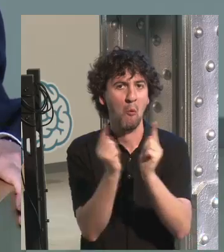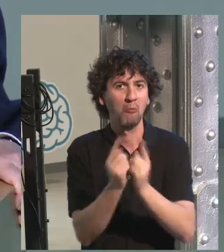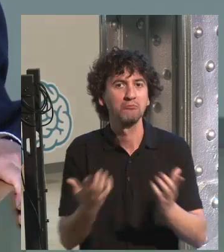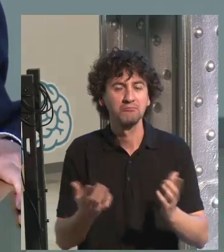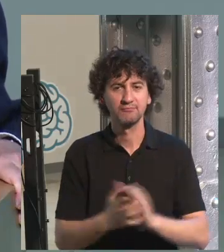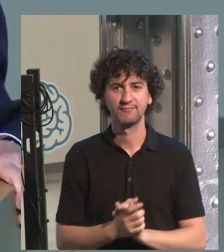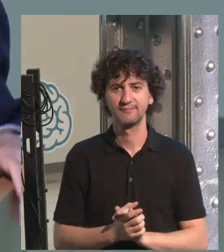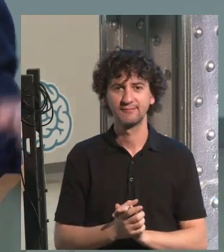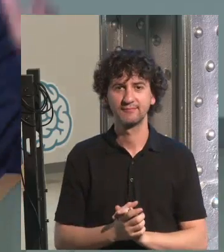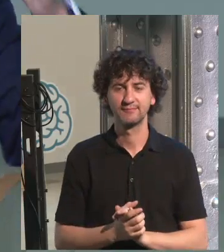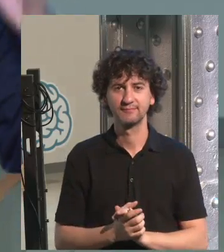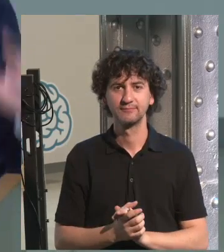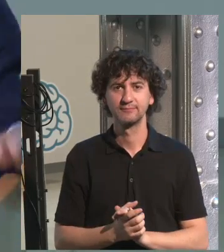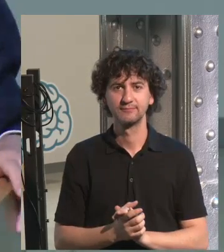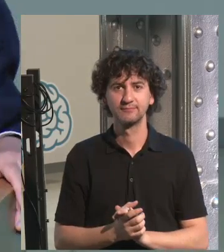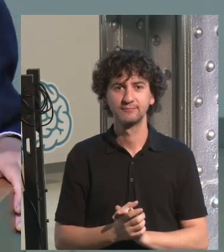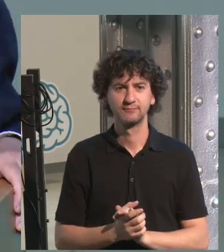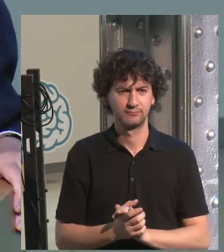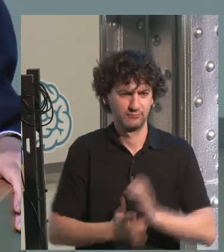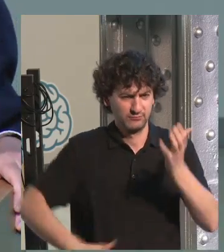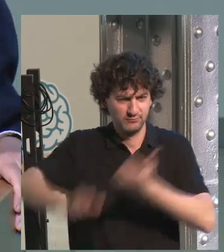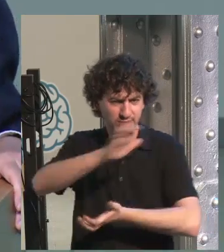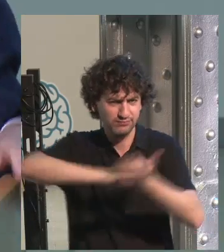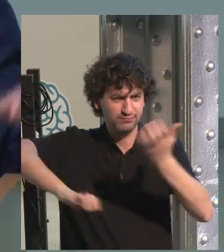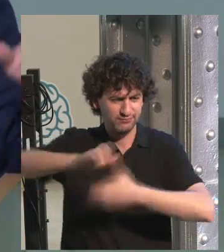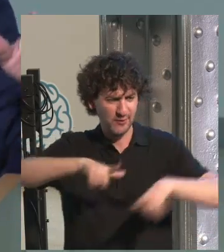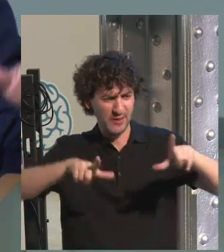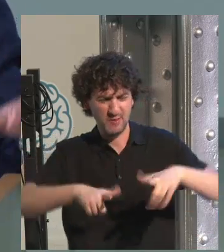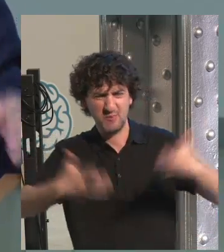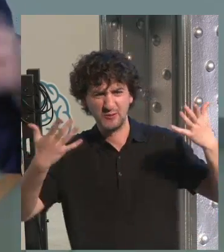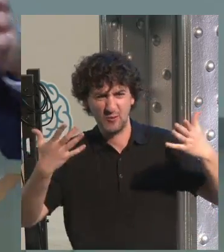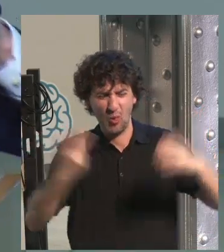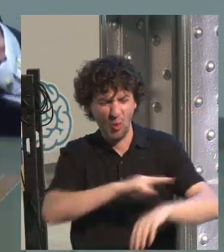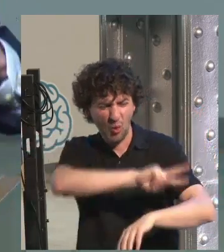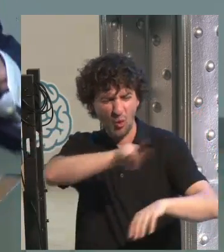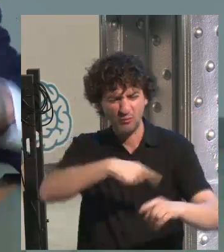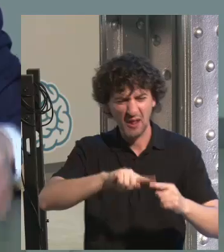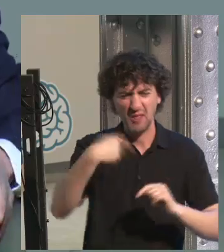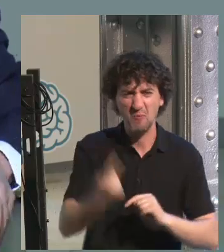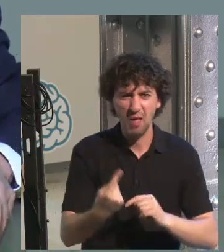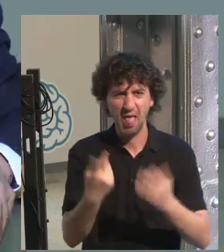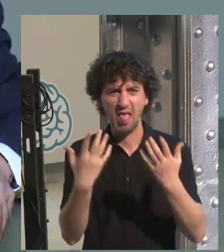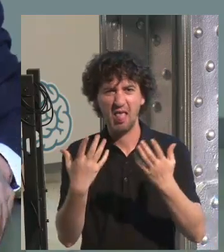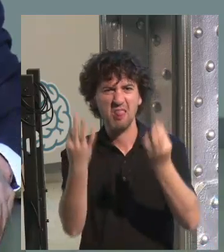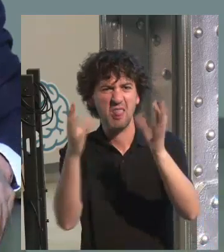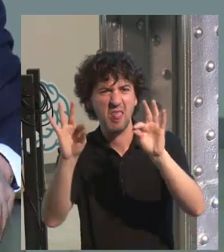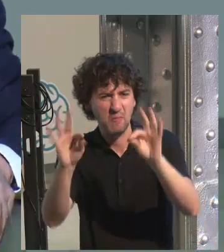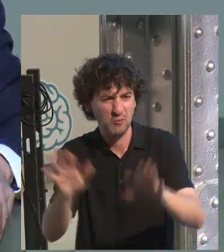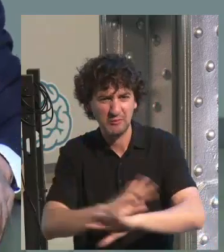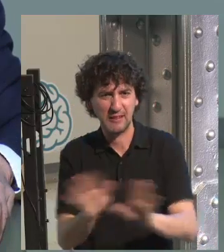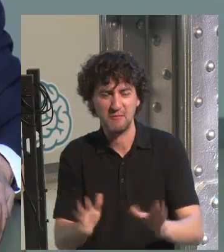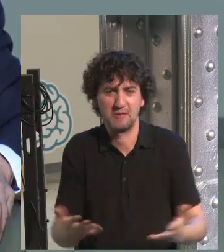was a quite short lecture. I said, they came through all the way from Washington.